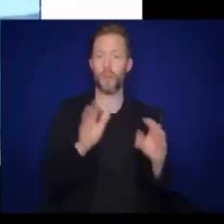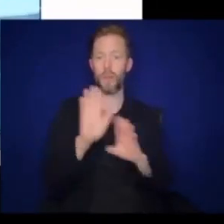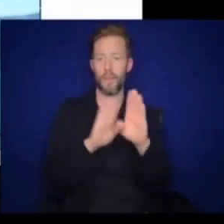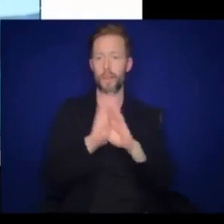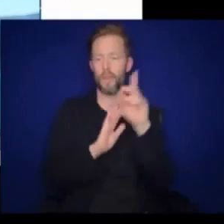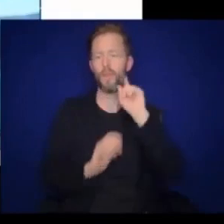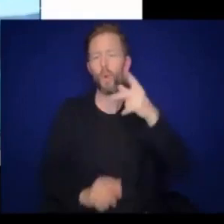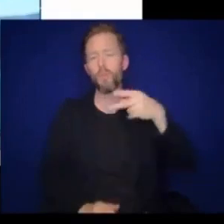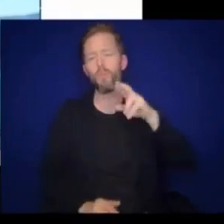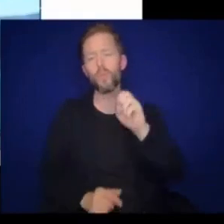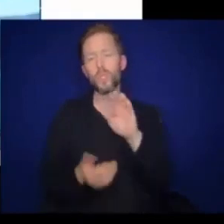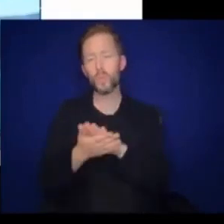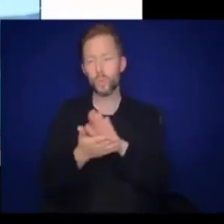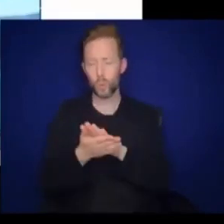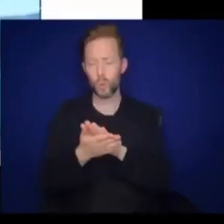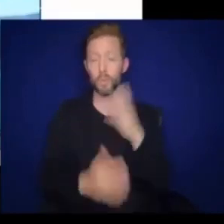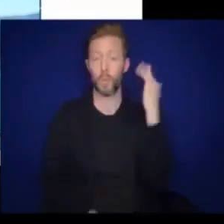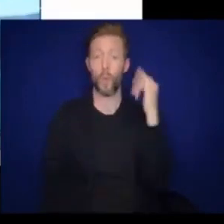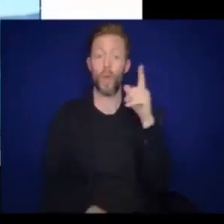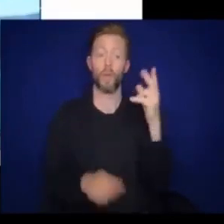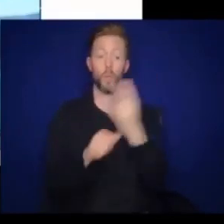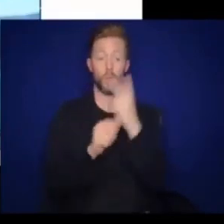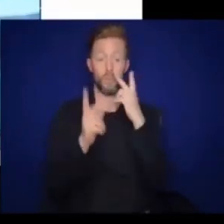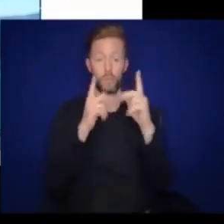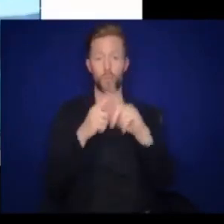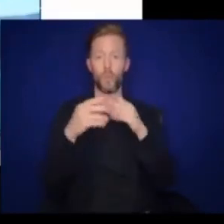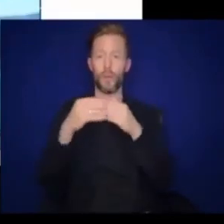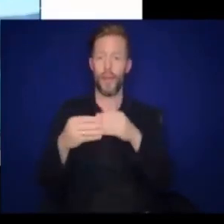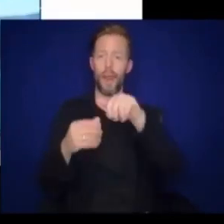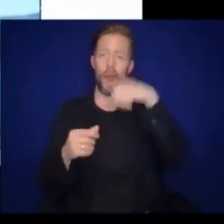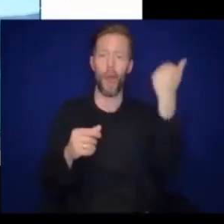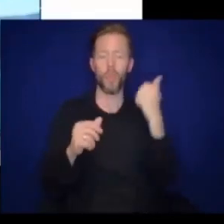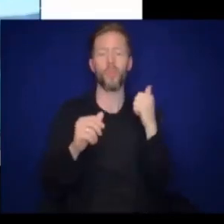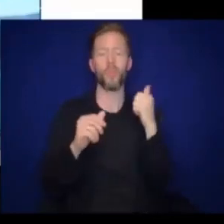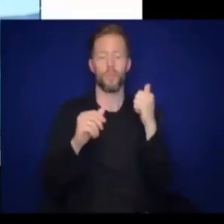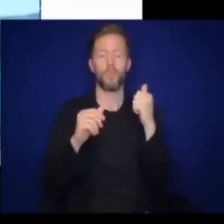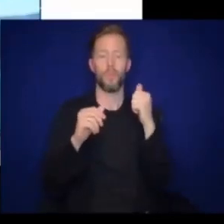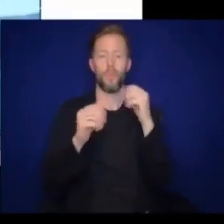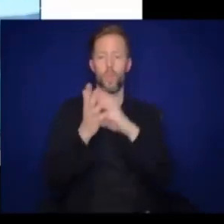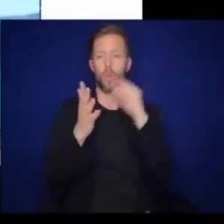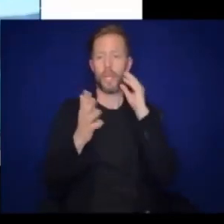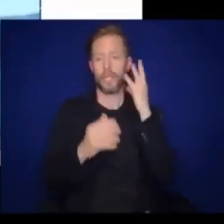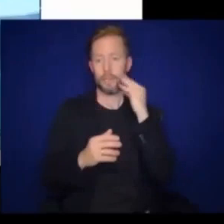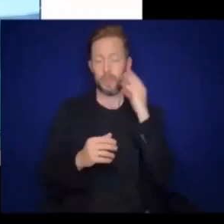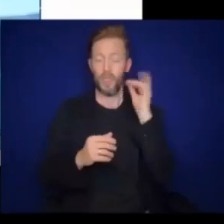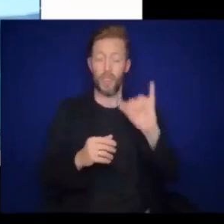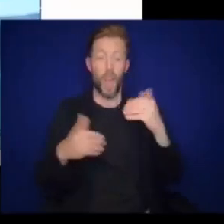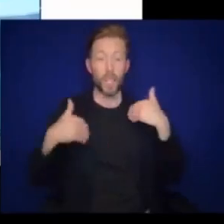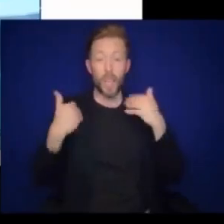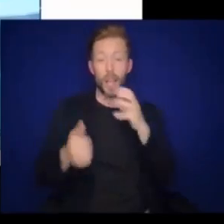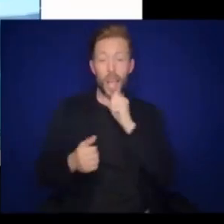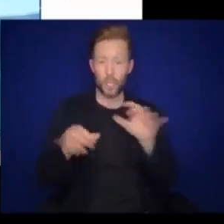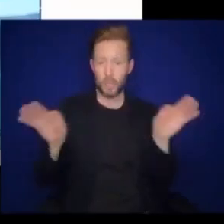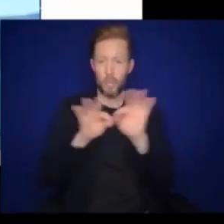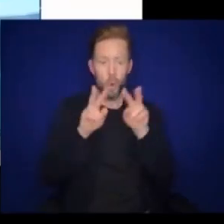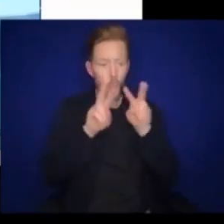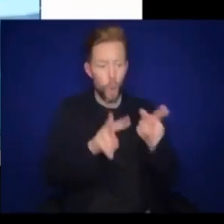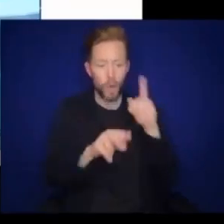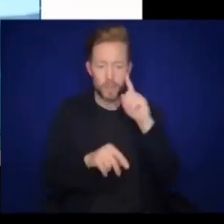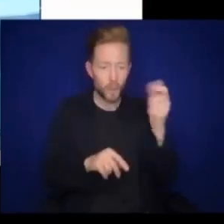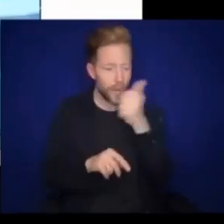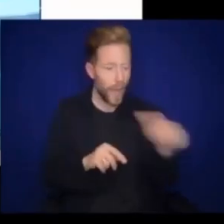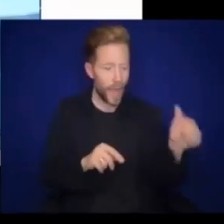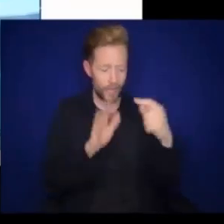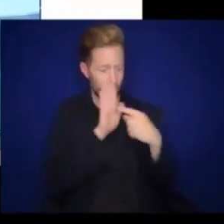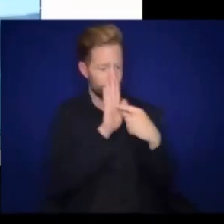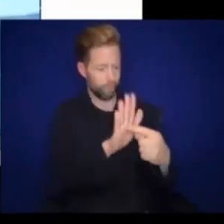because they use their vision to guide other learning experiences. At this early age, it's important to watch for